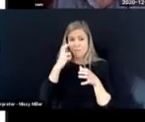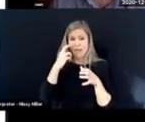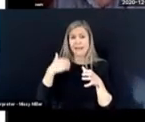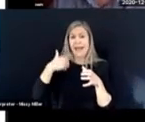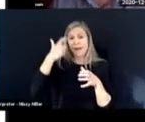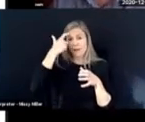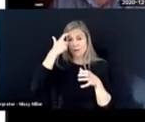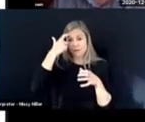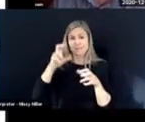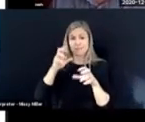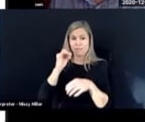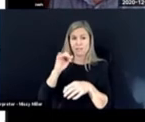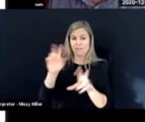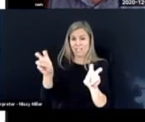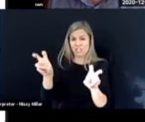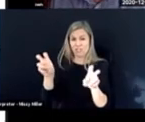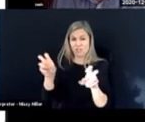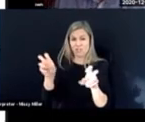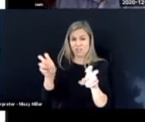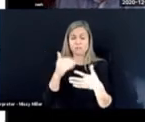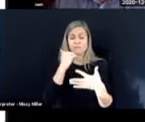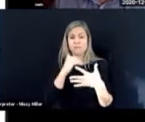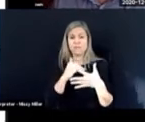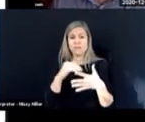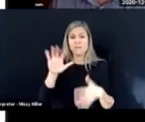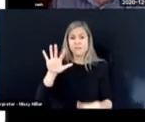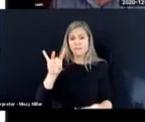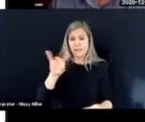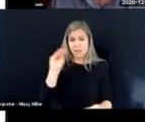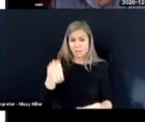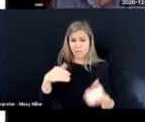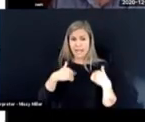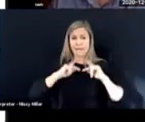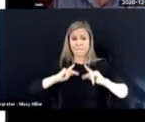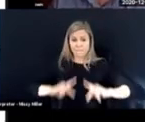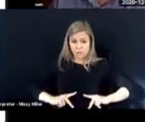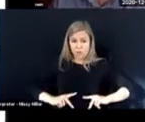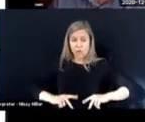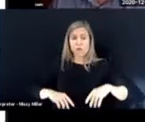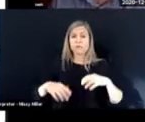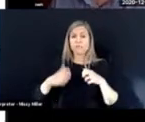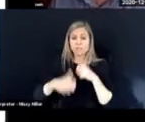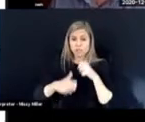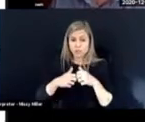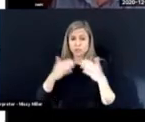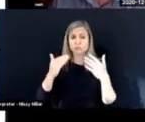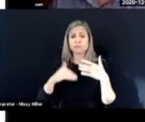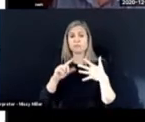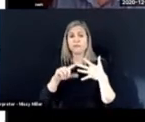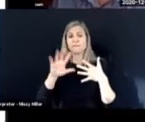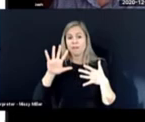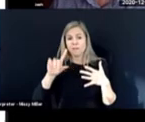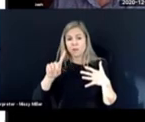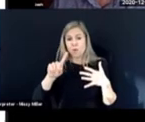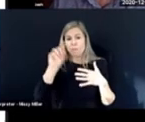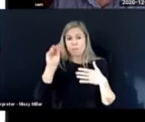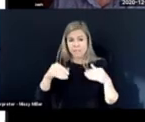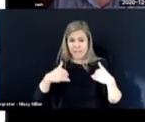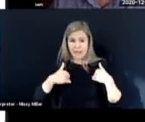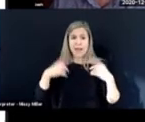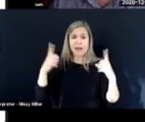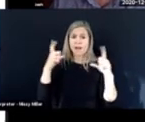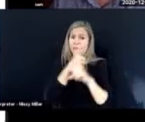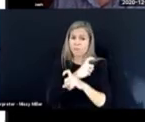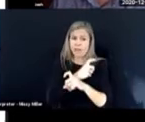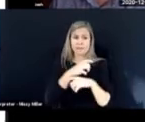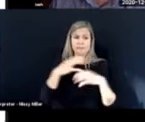disabilities. 58% had physical disabilities. 51% had complex health